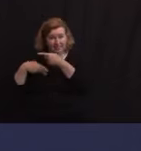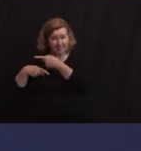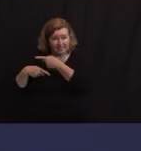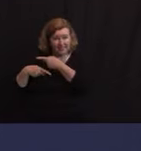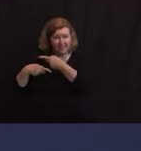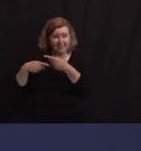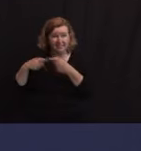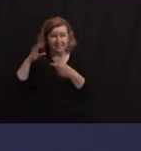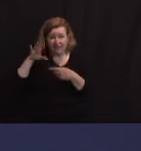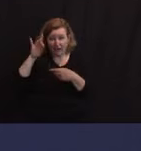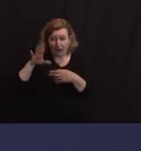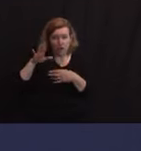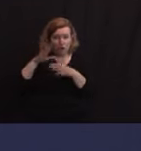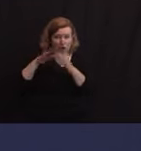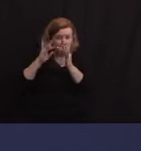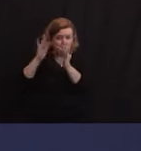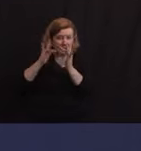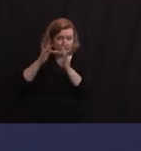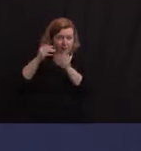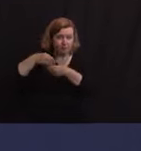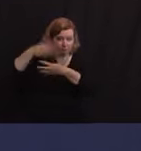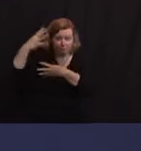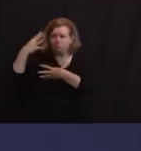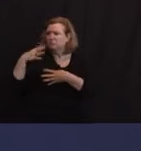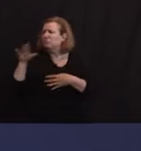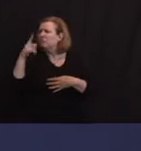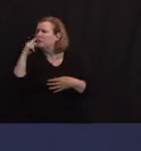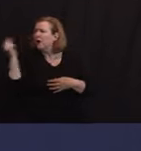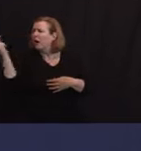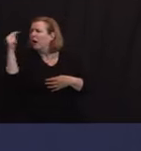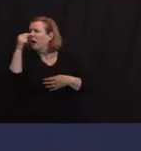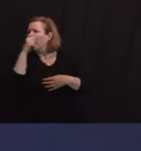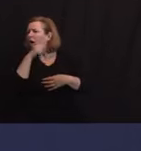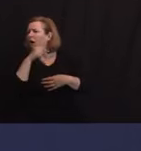time? Is that possible? That thing's been a godsend.